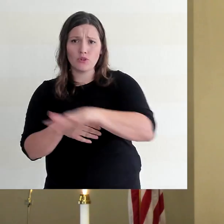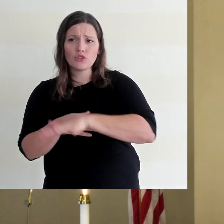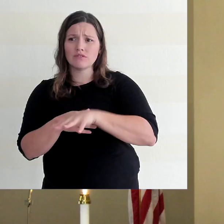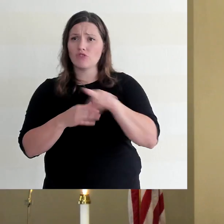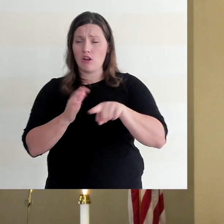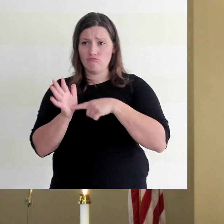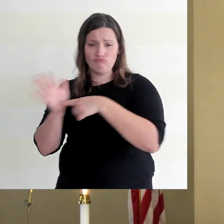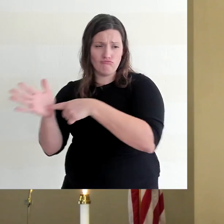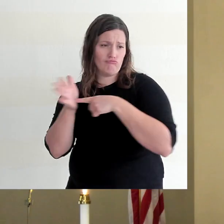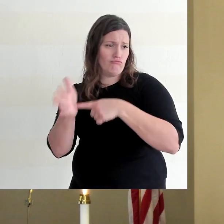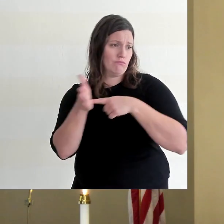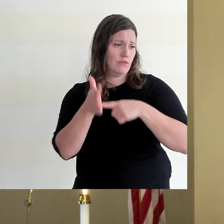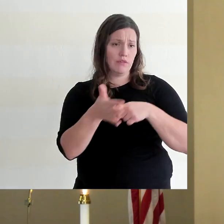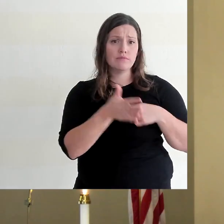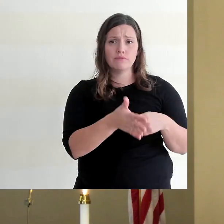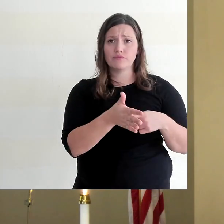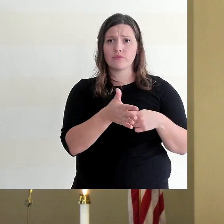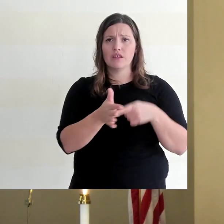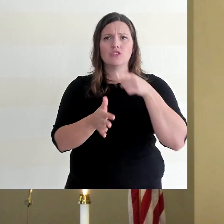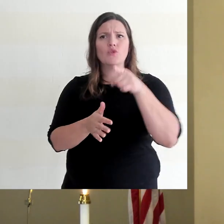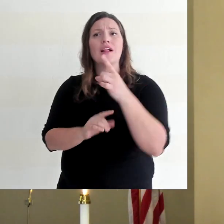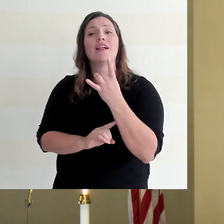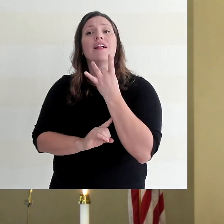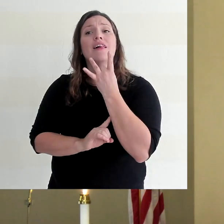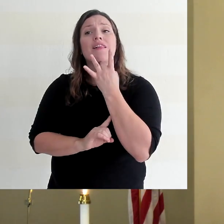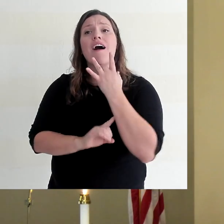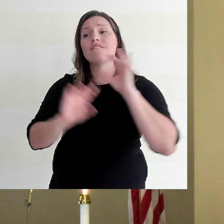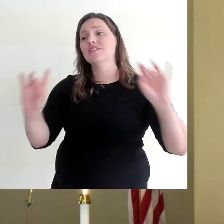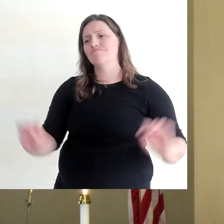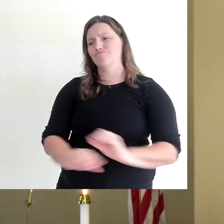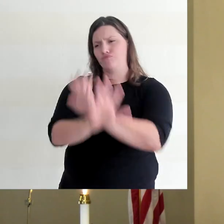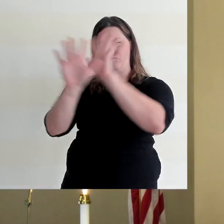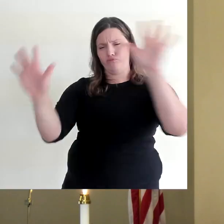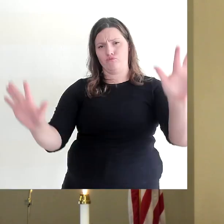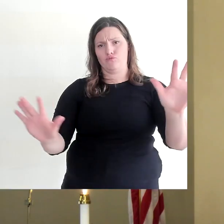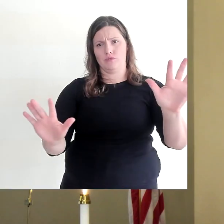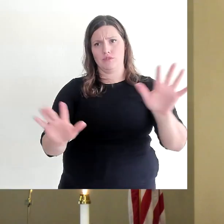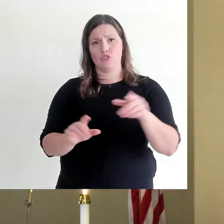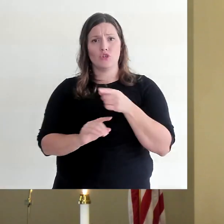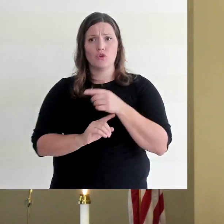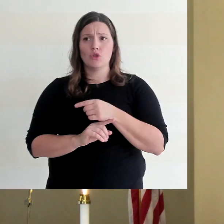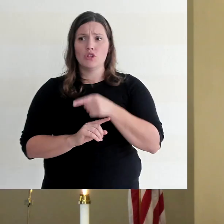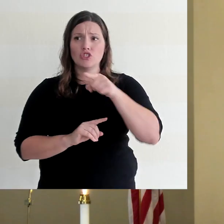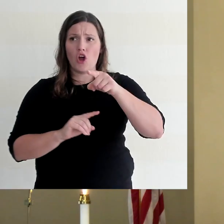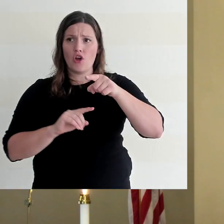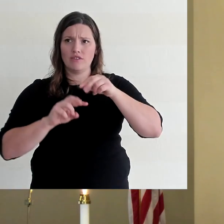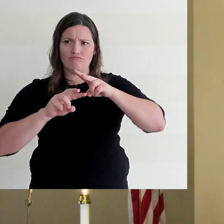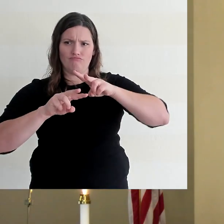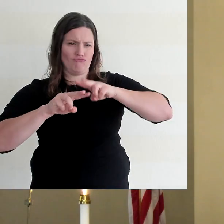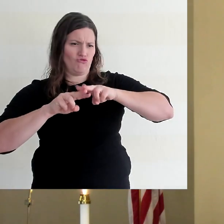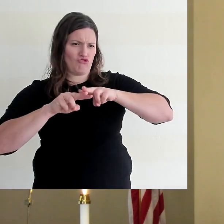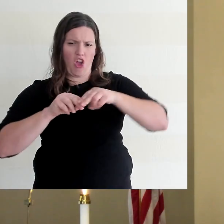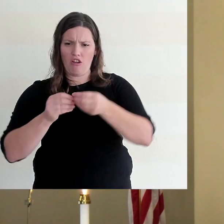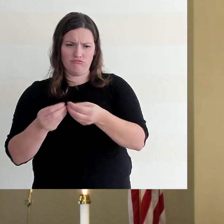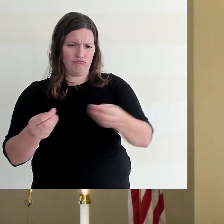described it as being a light that shines. He said that you are the salt of the